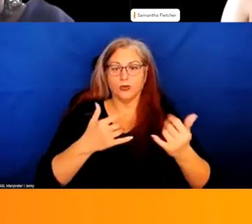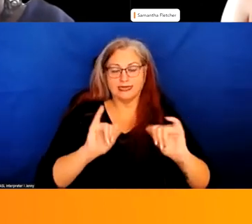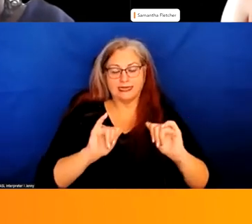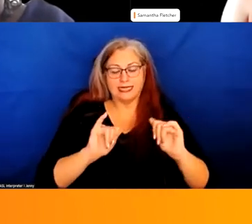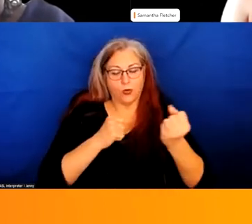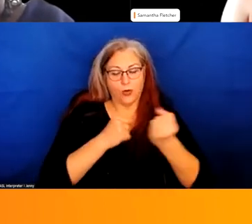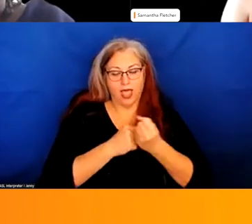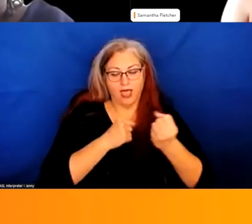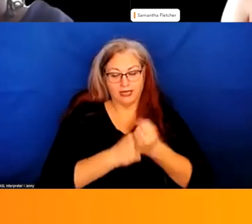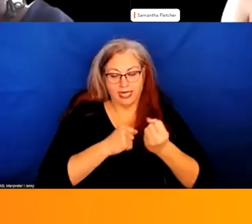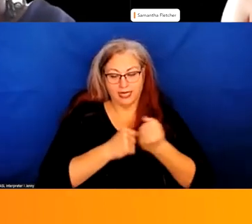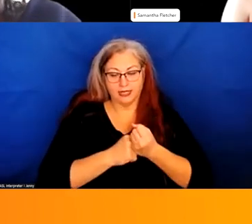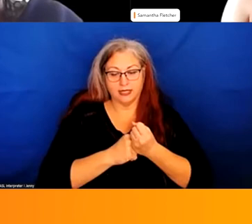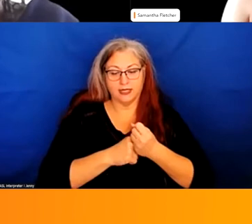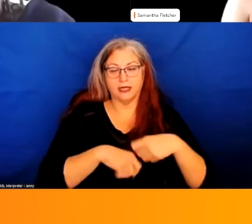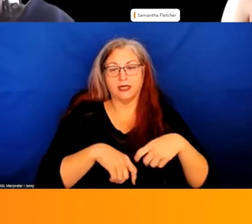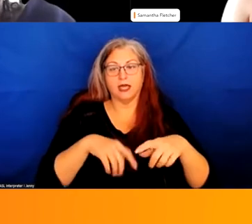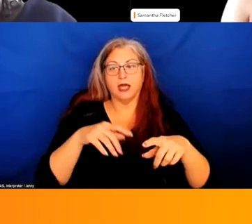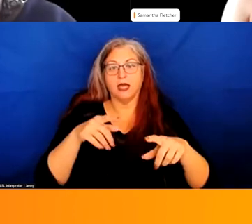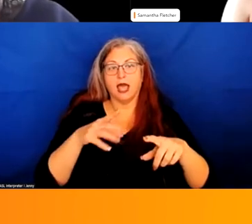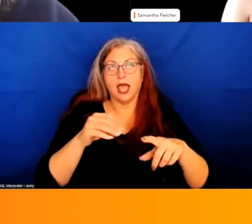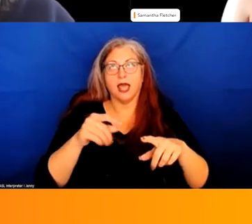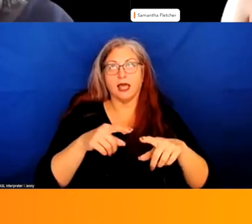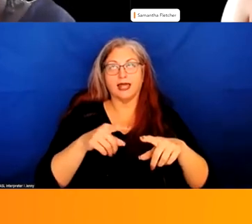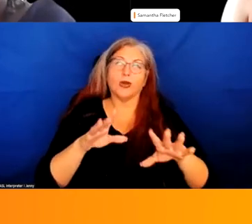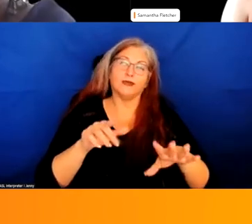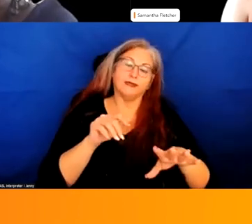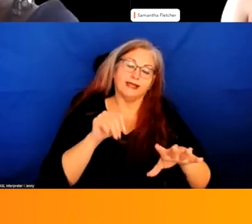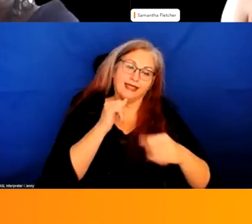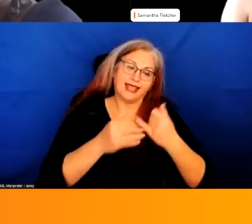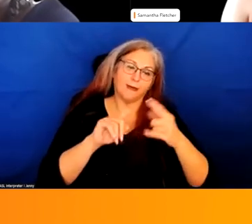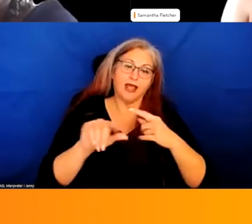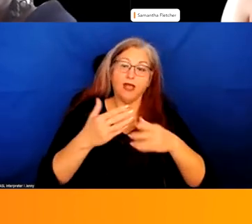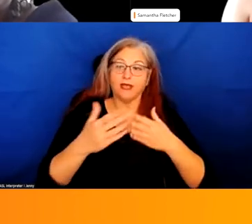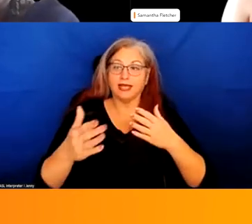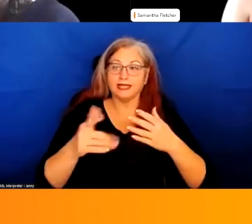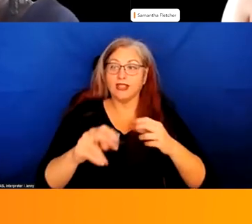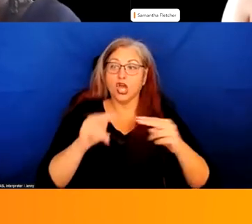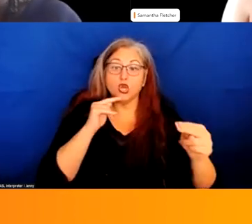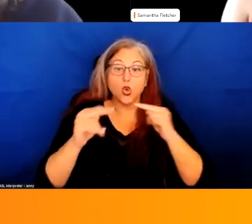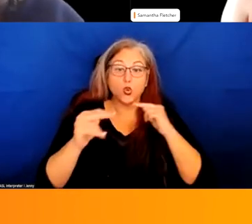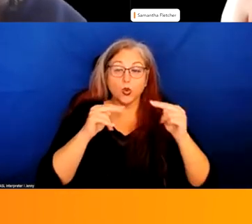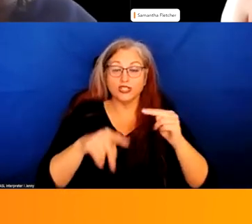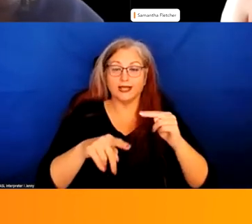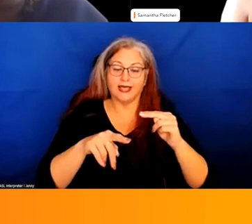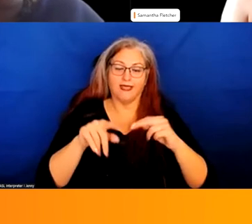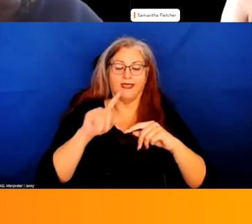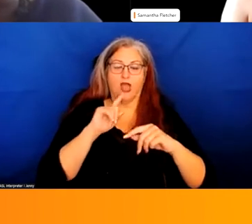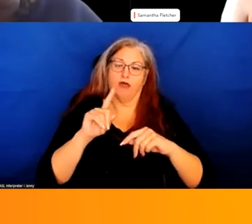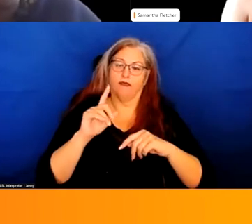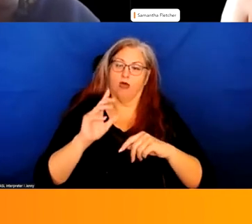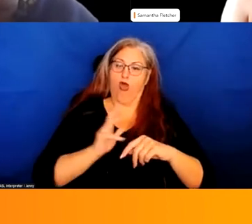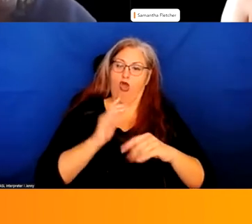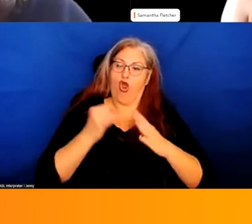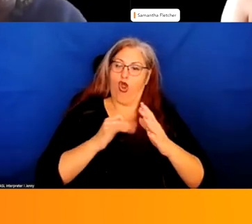um, in that way. And the last, uh, not last thing, but the other thing is that negotiation is the art of negotiation. Like really